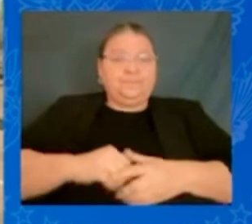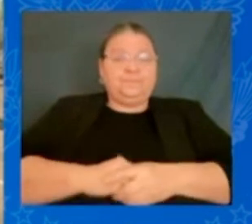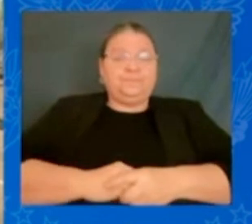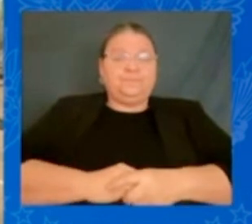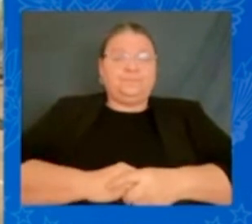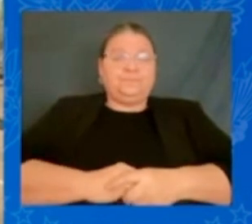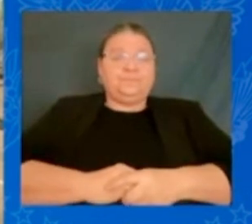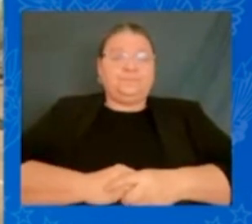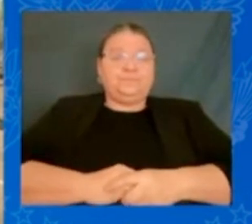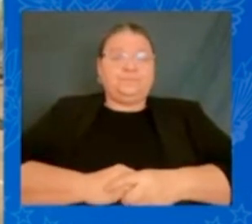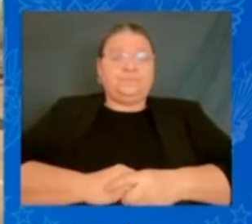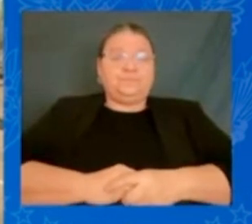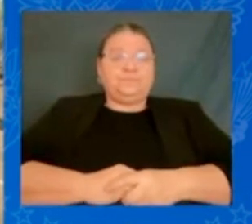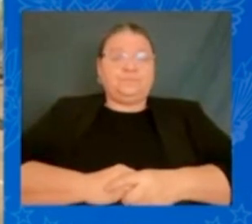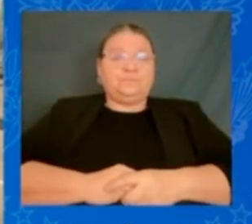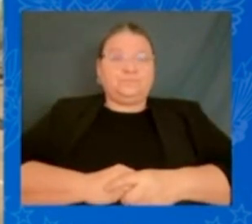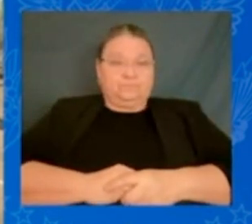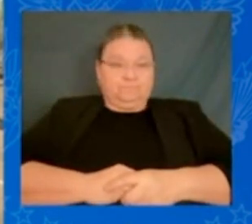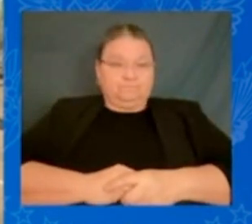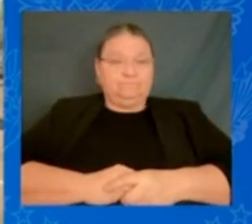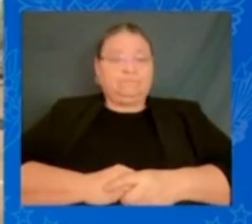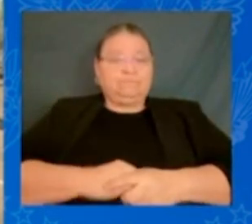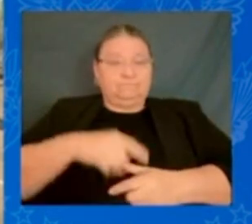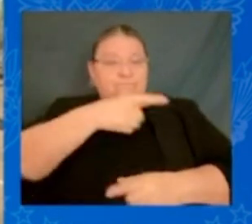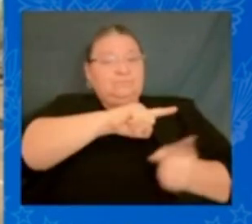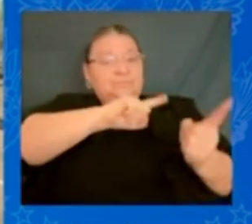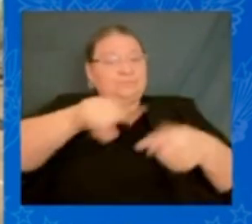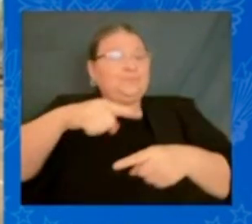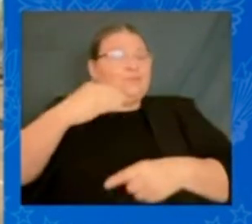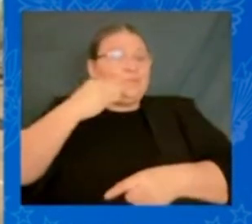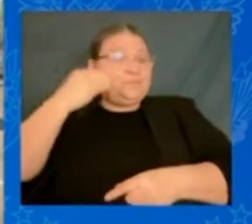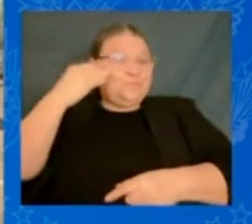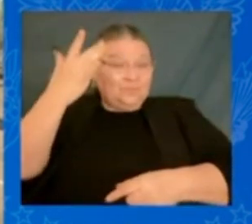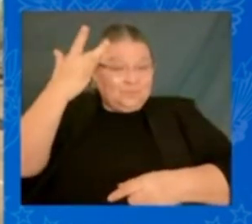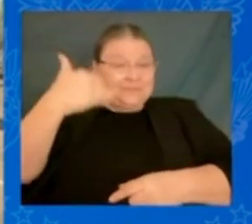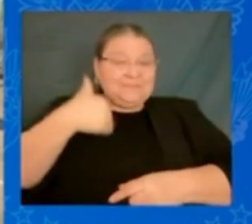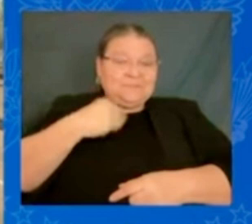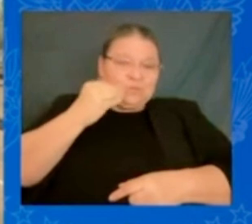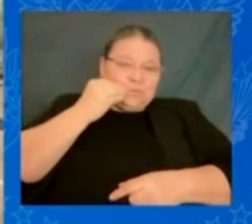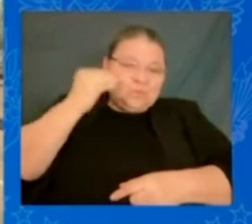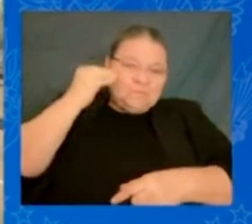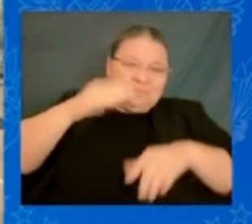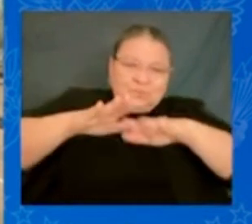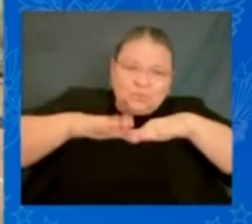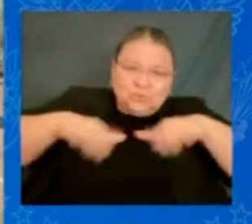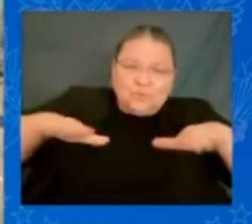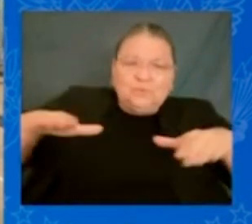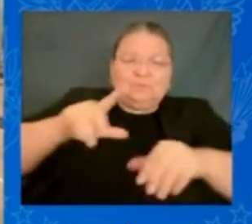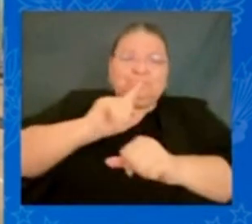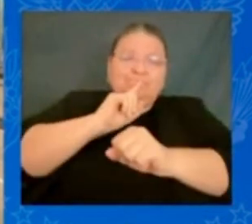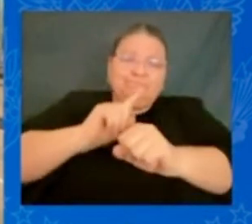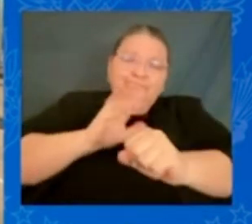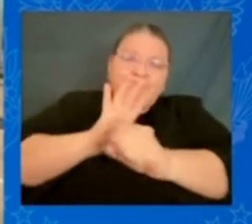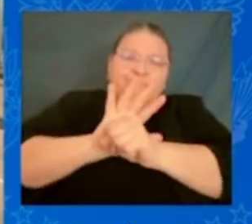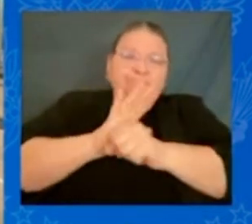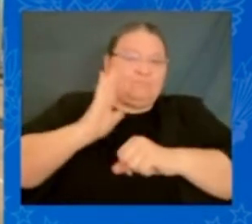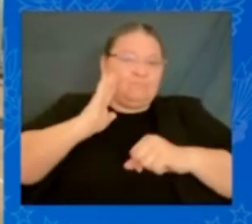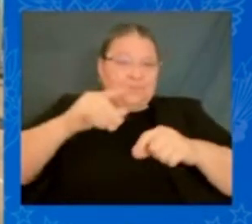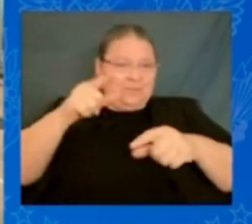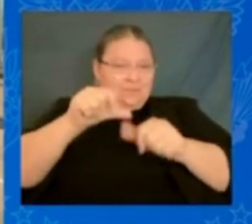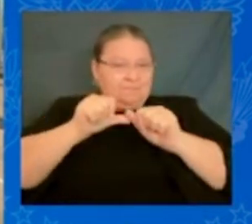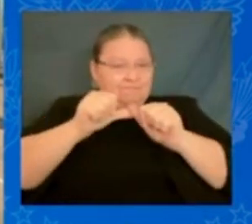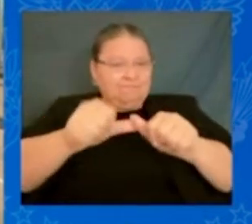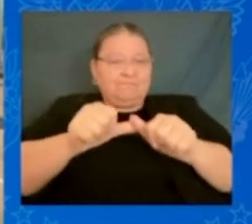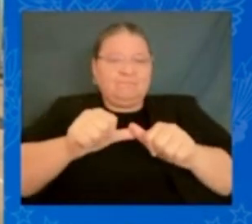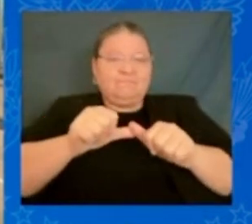She's understandably going home because she's got some kids, and it's about time. She promised she'd stay as long as she did — and she did. But we got another mayor